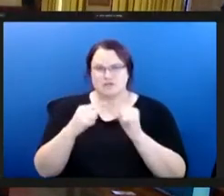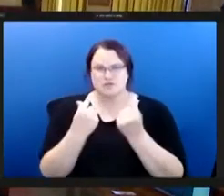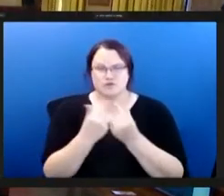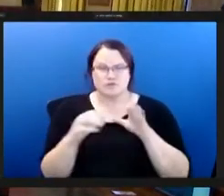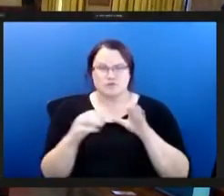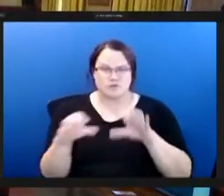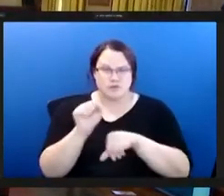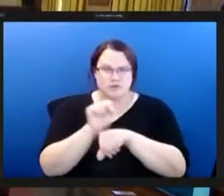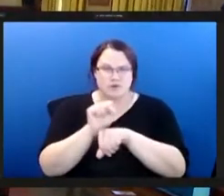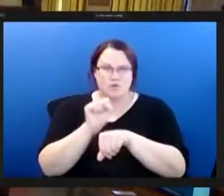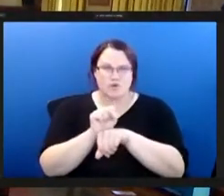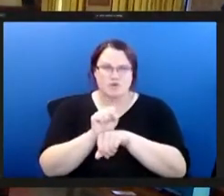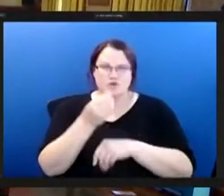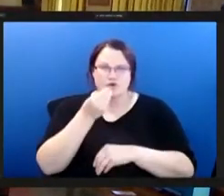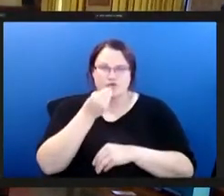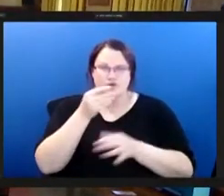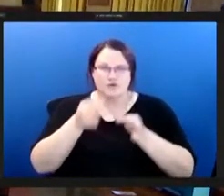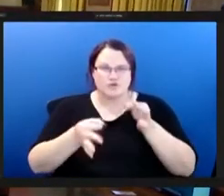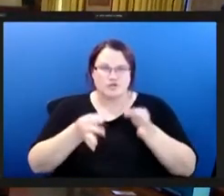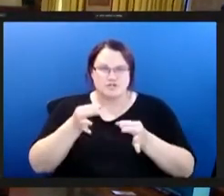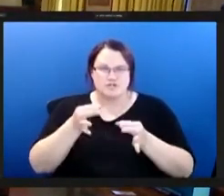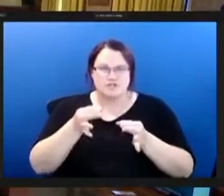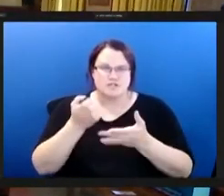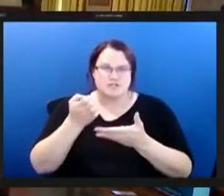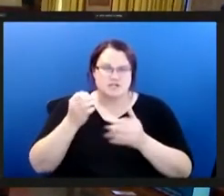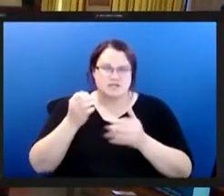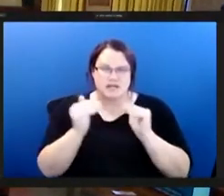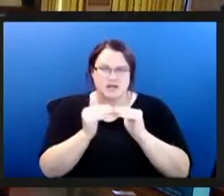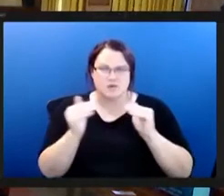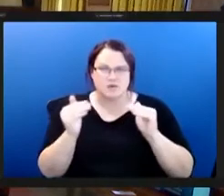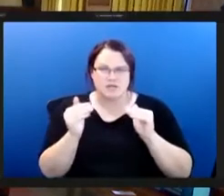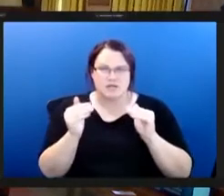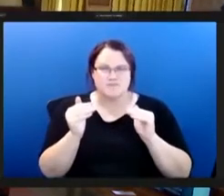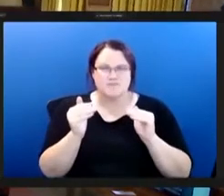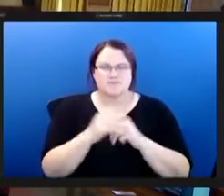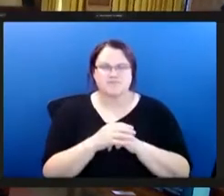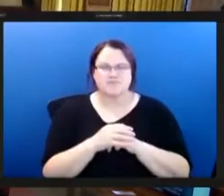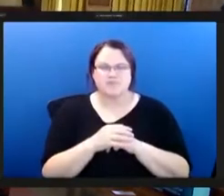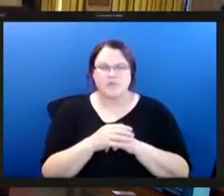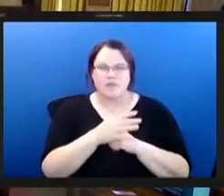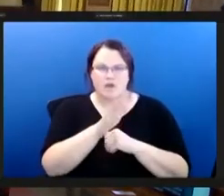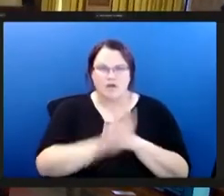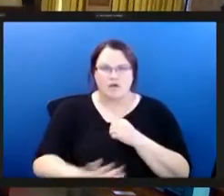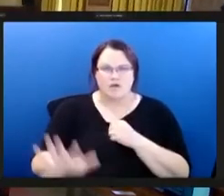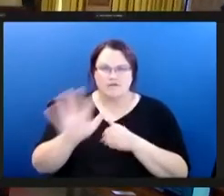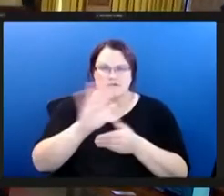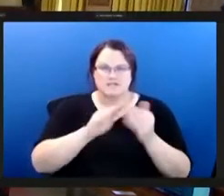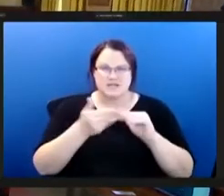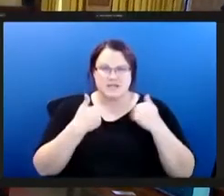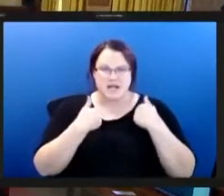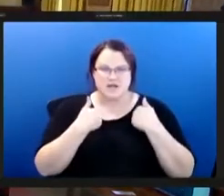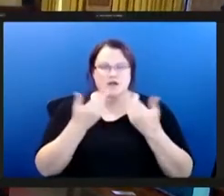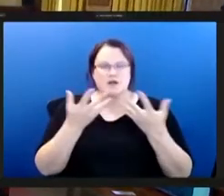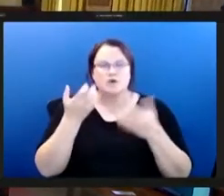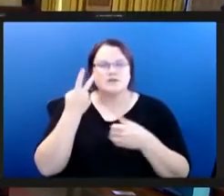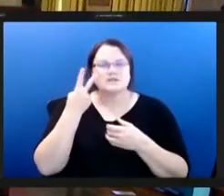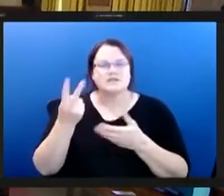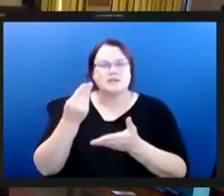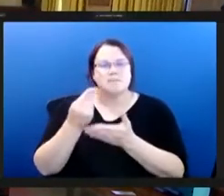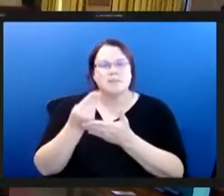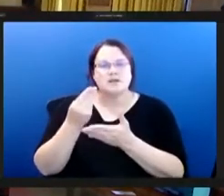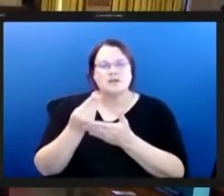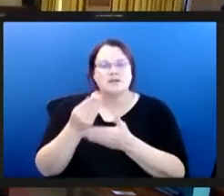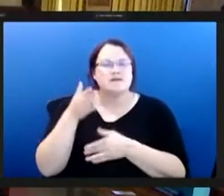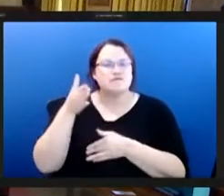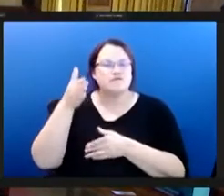towards food justice and equity are going to turn over throughout the city so i would really love to see some of these funds or funds from future programs working in this